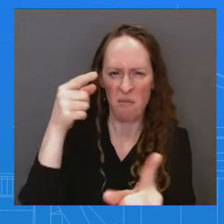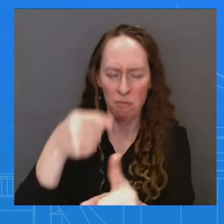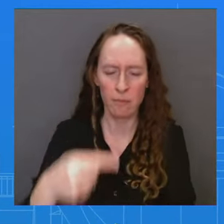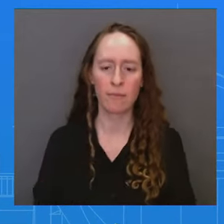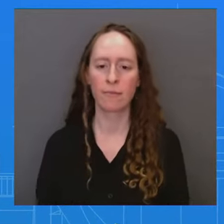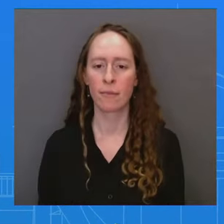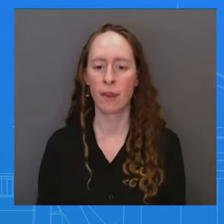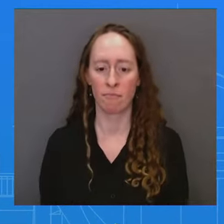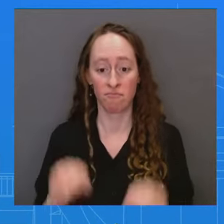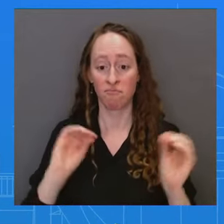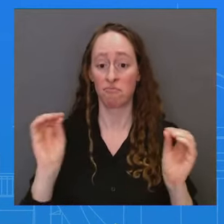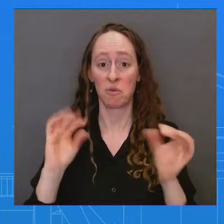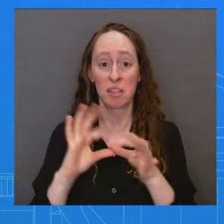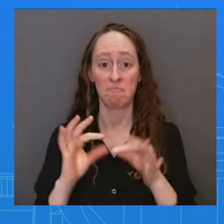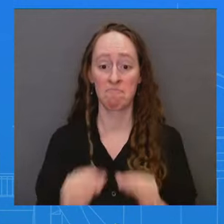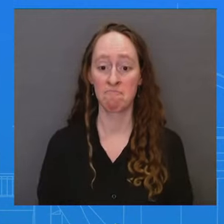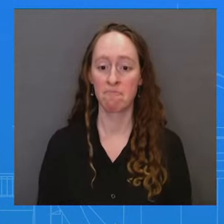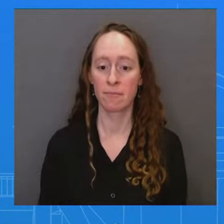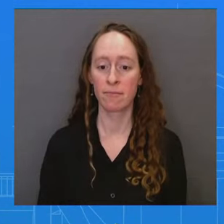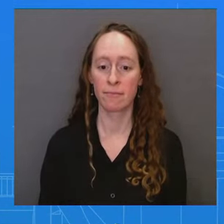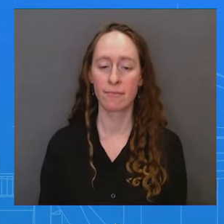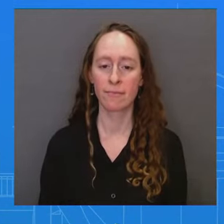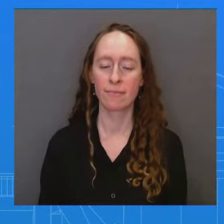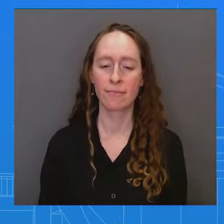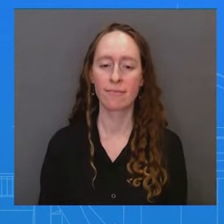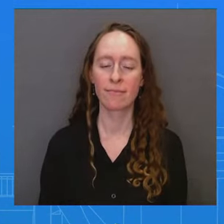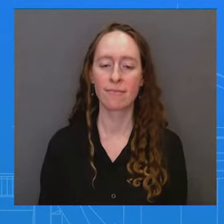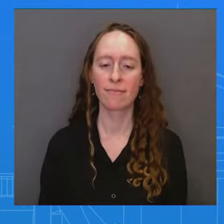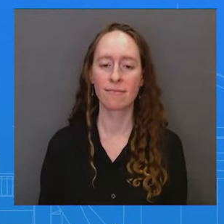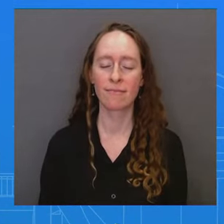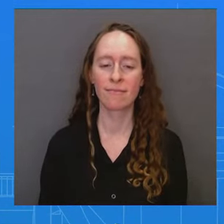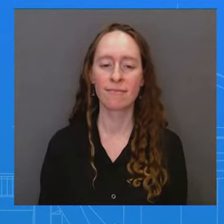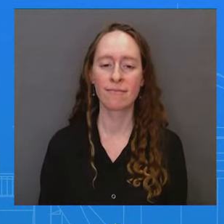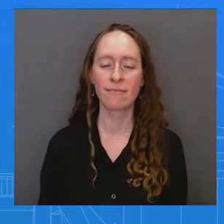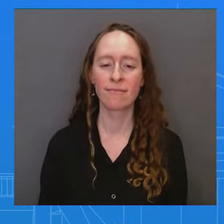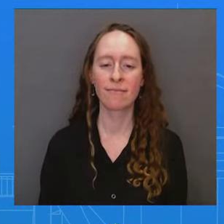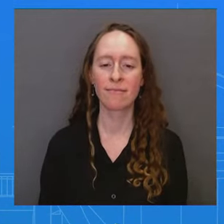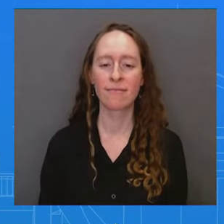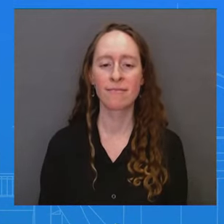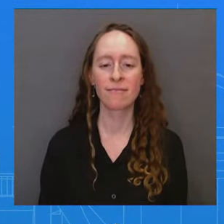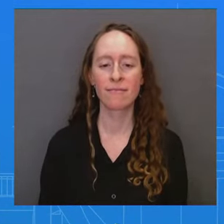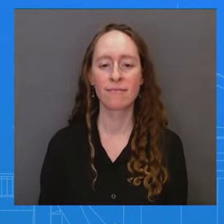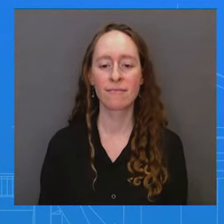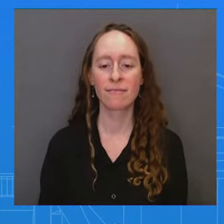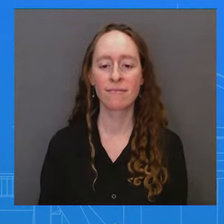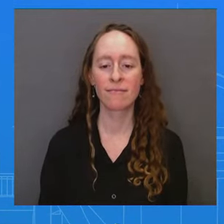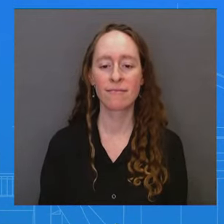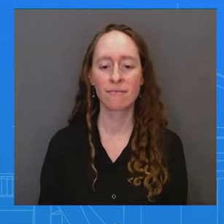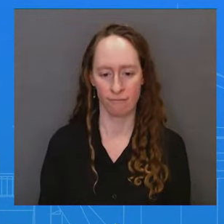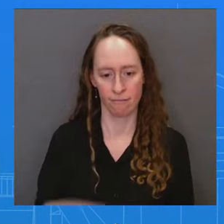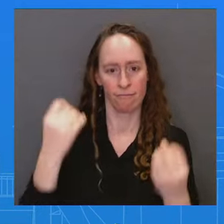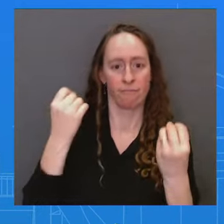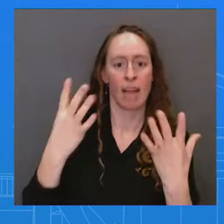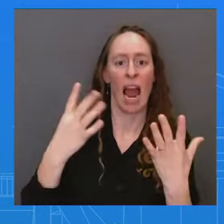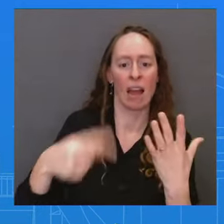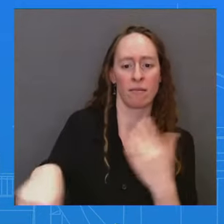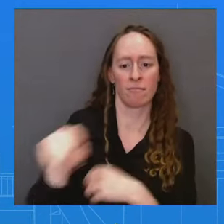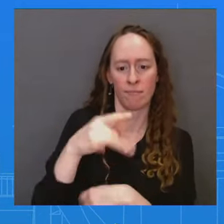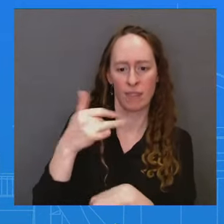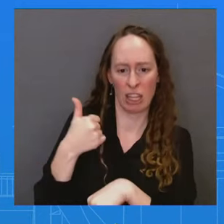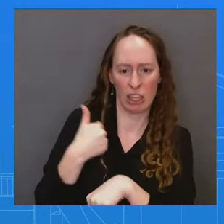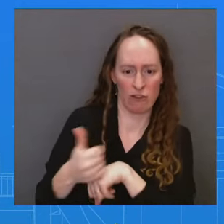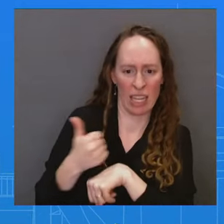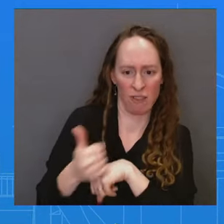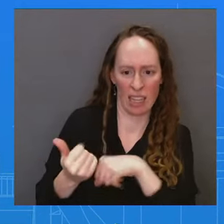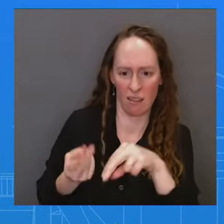seeing an uptick in threats against judges. One recent example, the judge overseeing former President Trump's civil fraud trial in